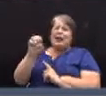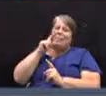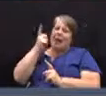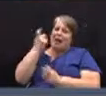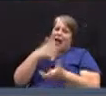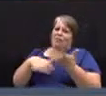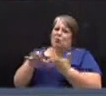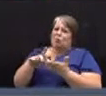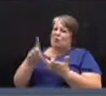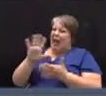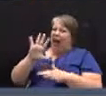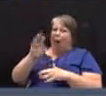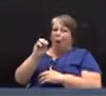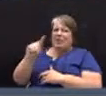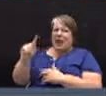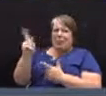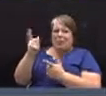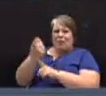confused.